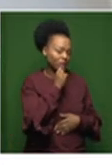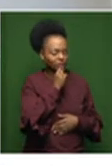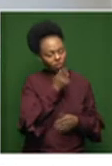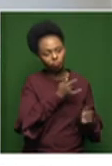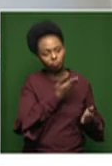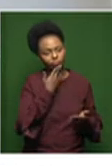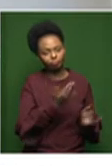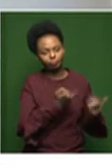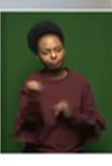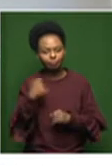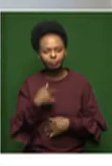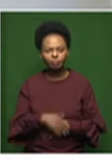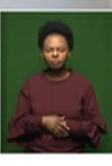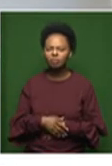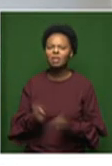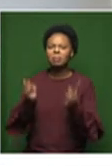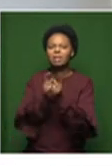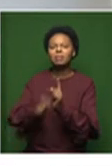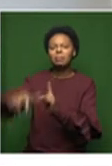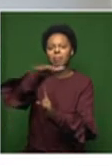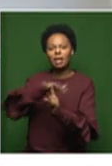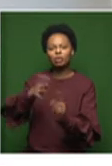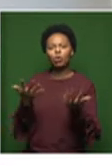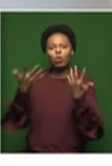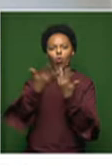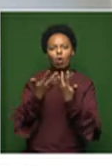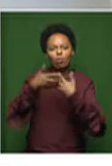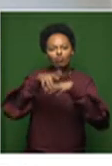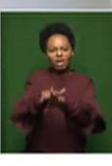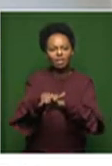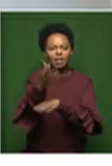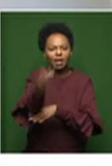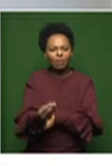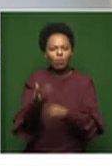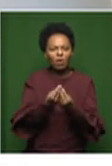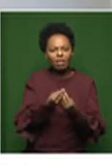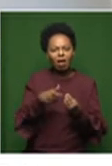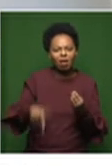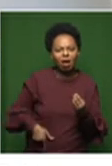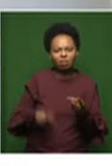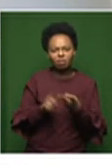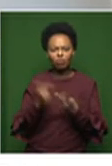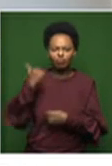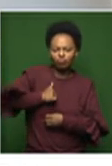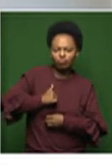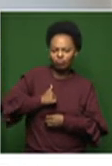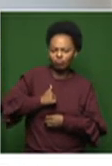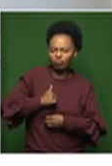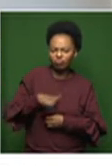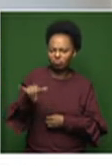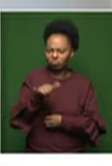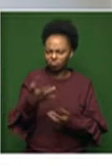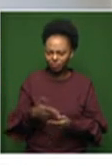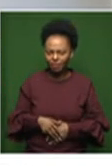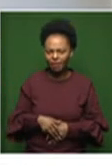morning. Candice, talk to us about Meeting Places and the collaboration you have with Guns and Rain Bag. Yeah, it's Guns and Rain